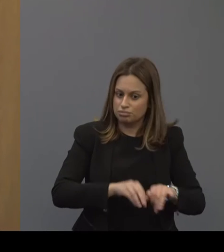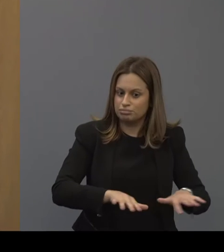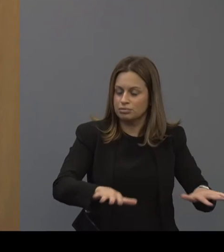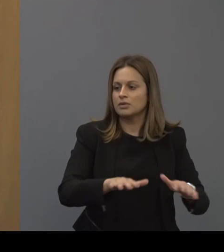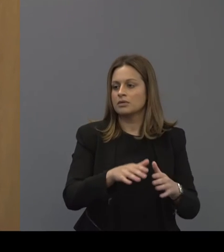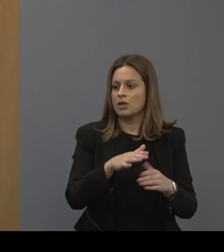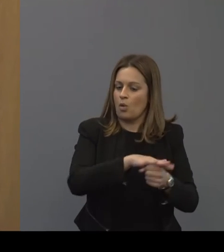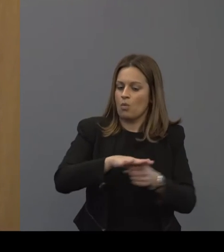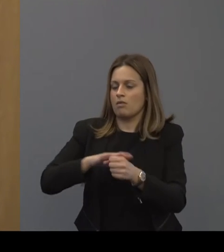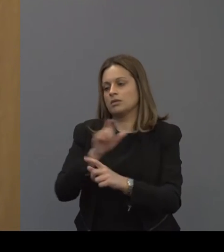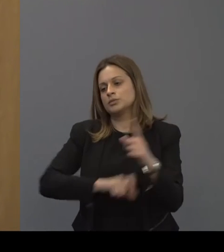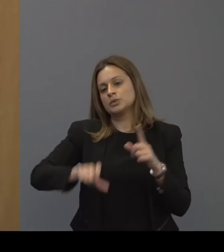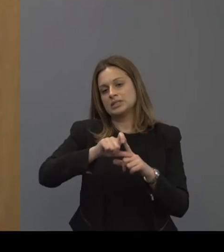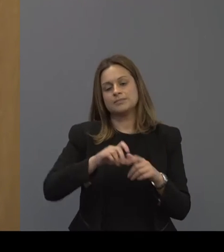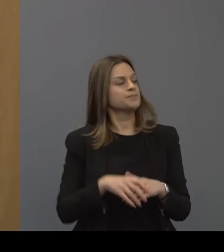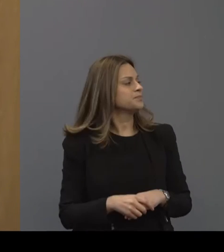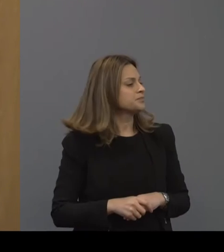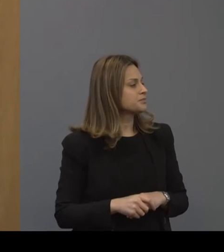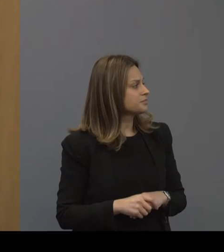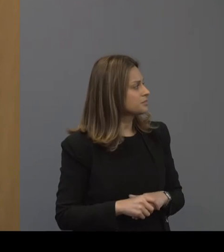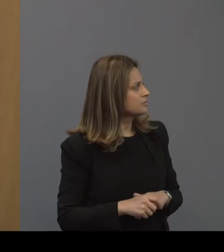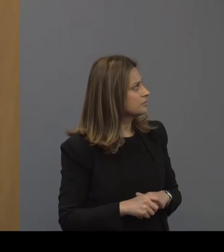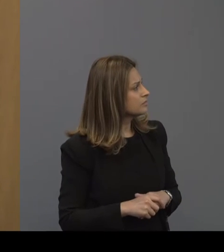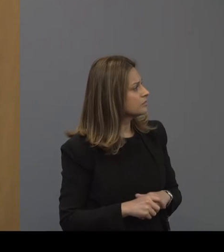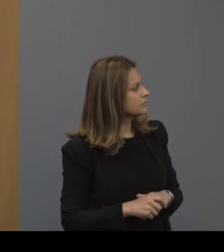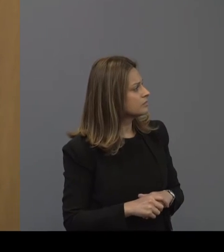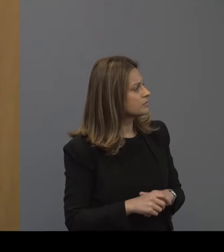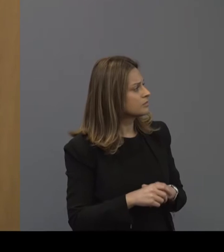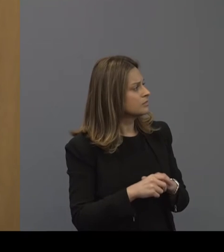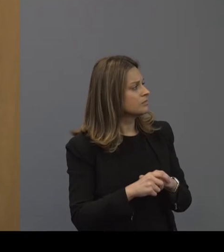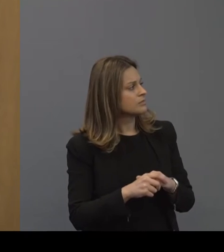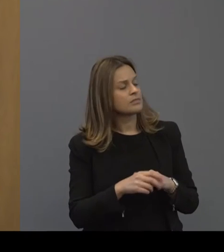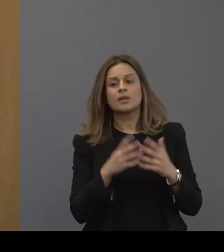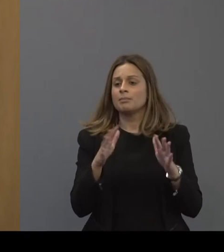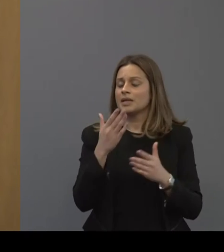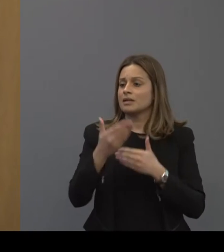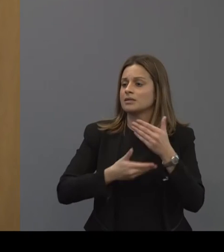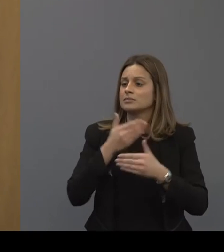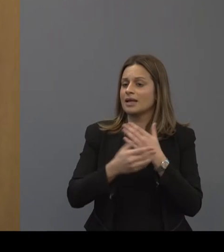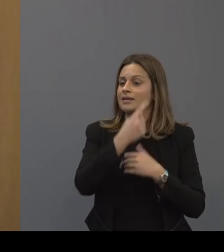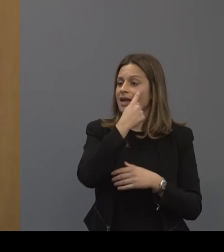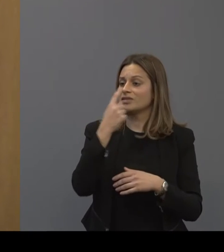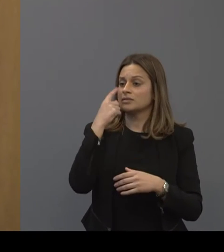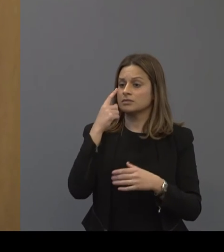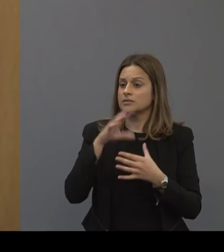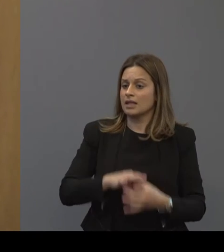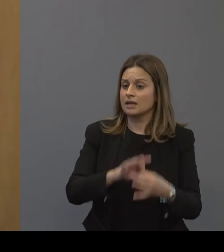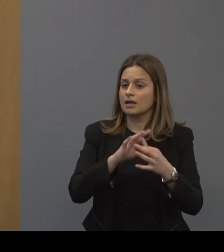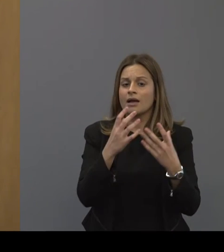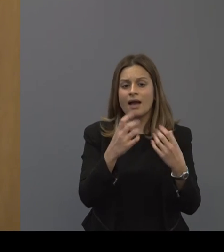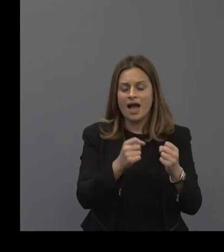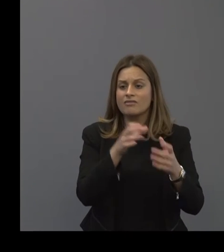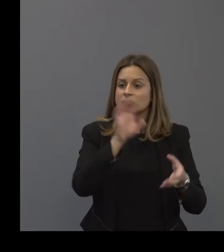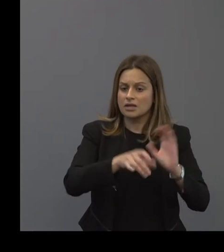within the local communities. So I mentioned it's evidence-based. We have multiple peer-reviewed scientific